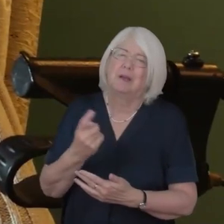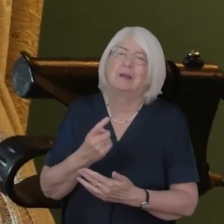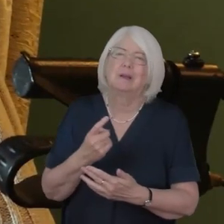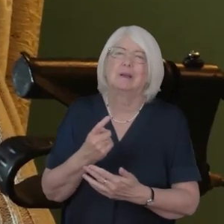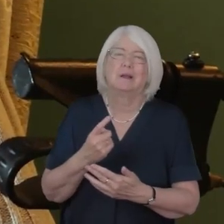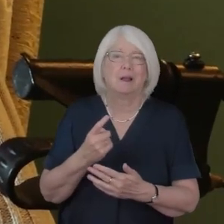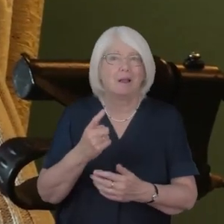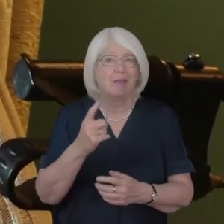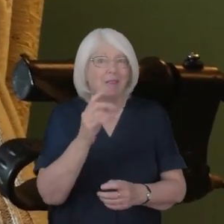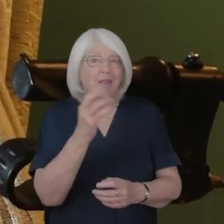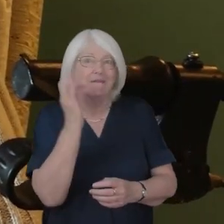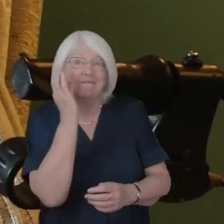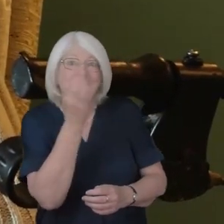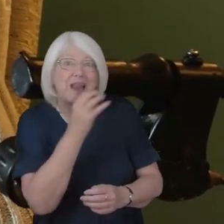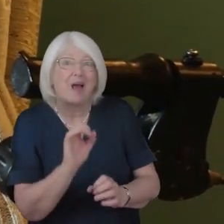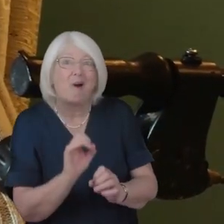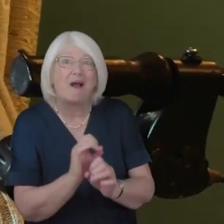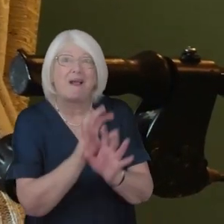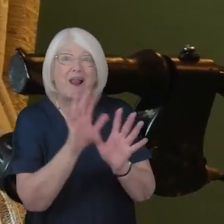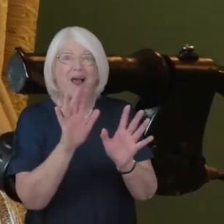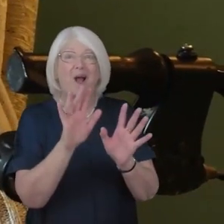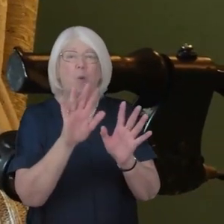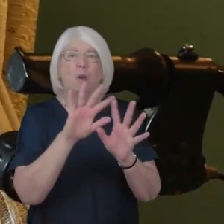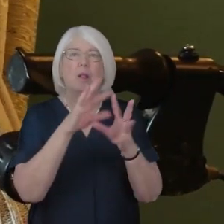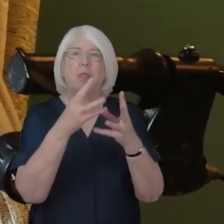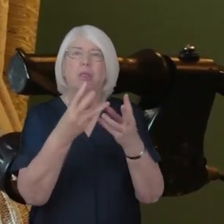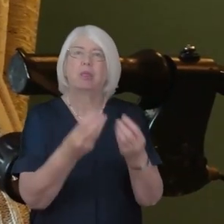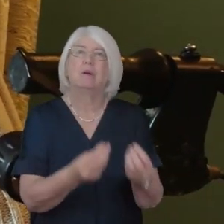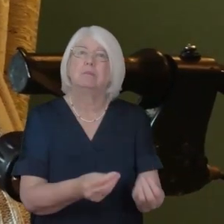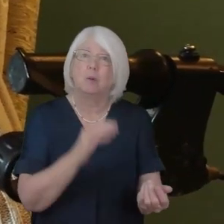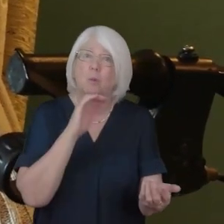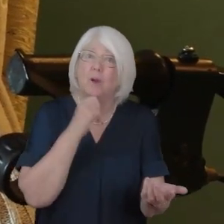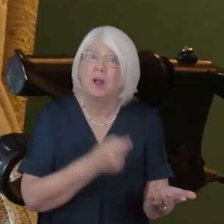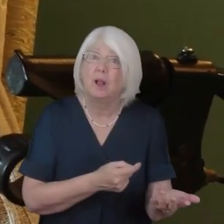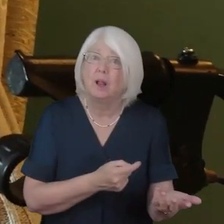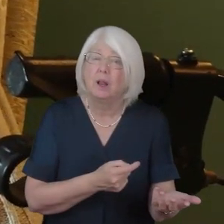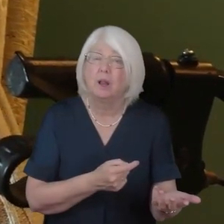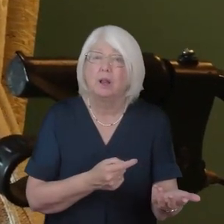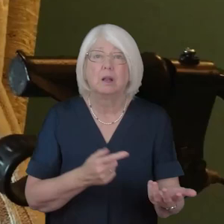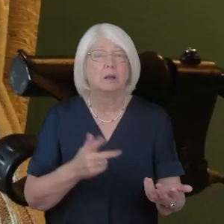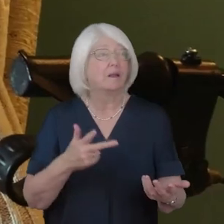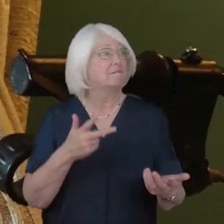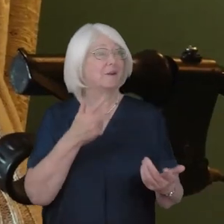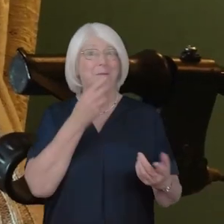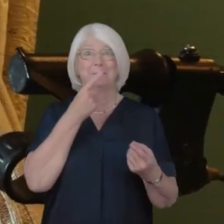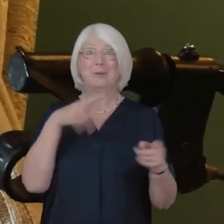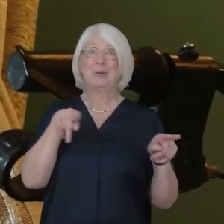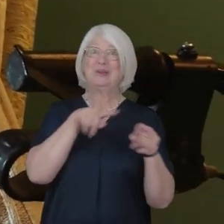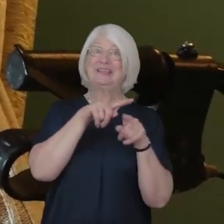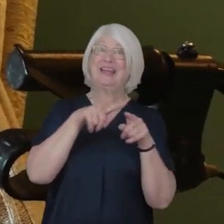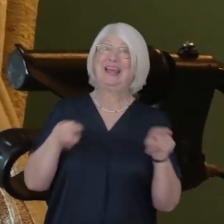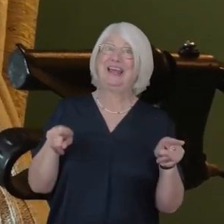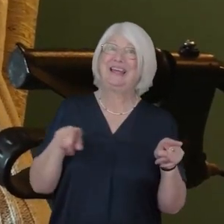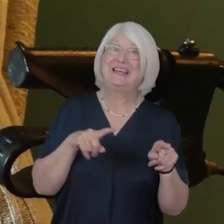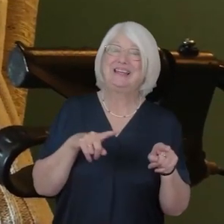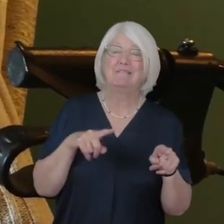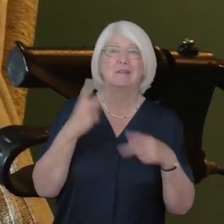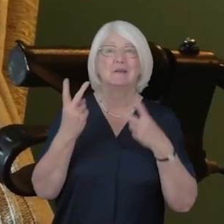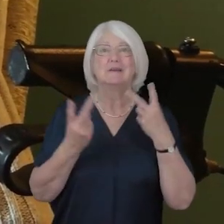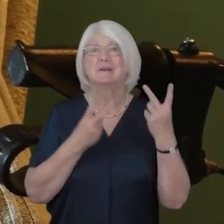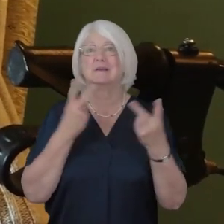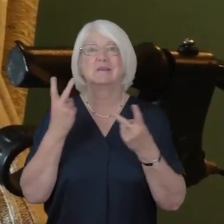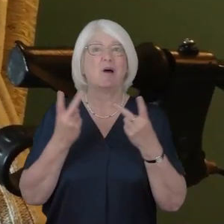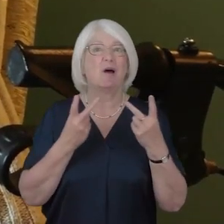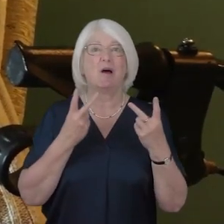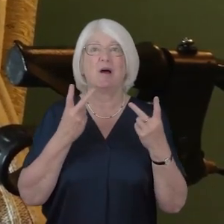For they wither and die Love not the sound of music For the song comes to